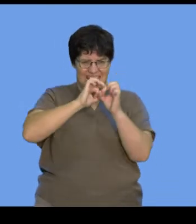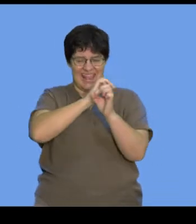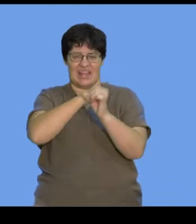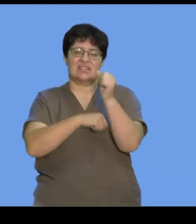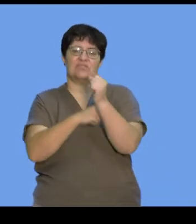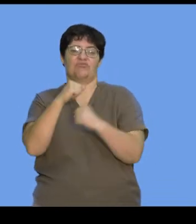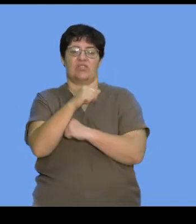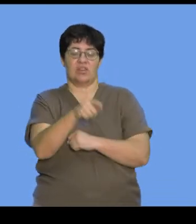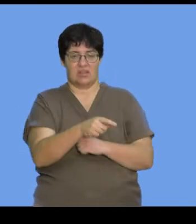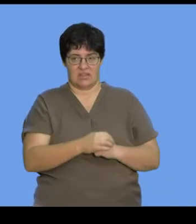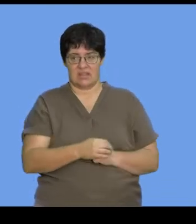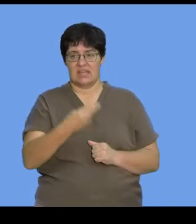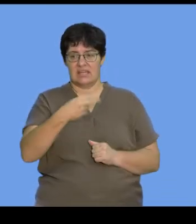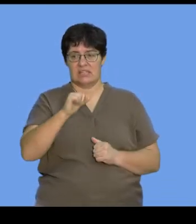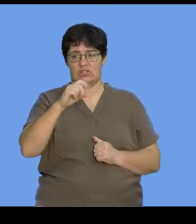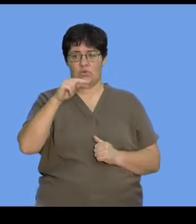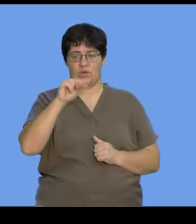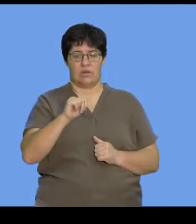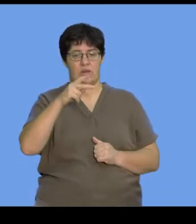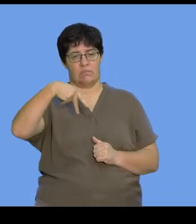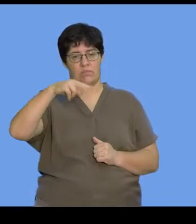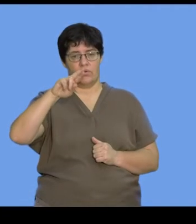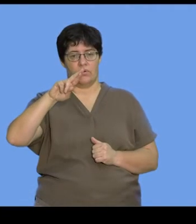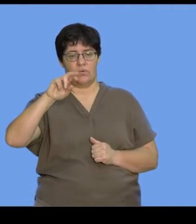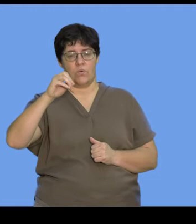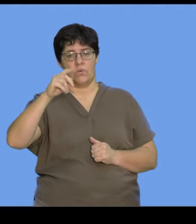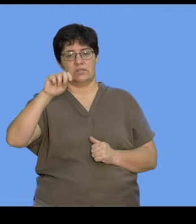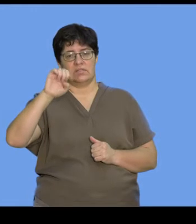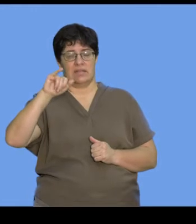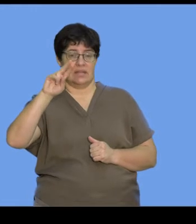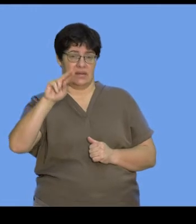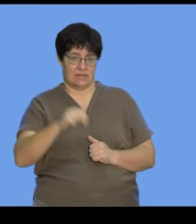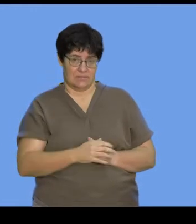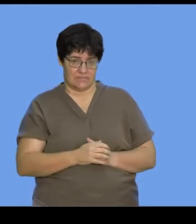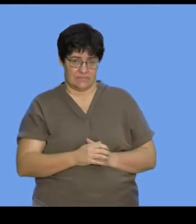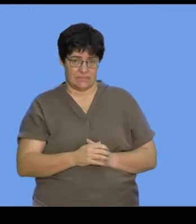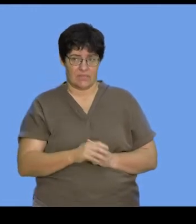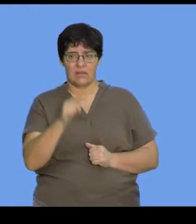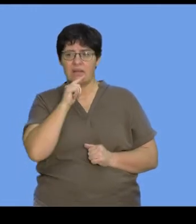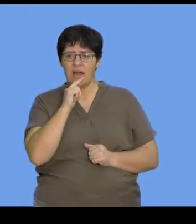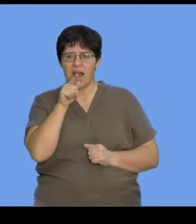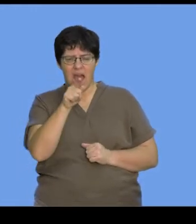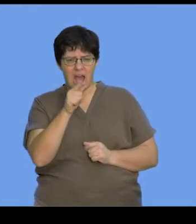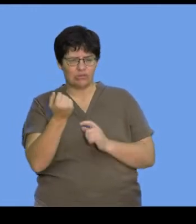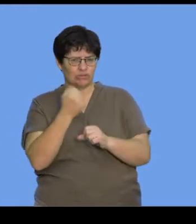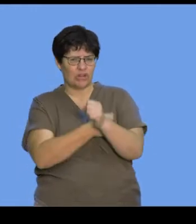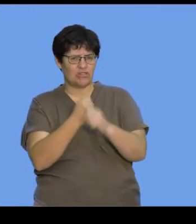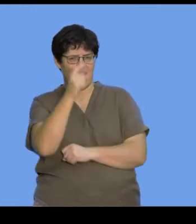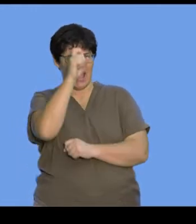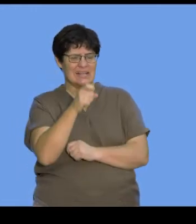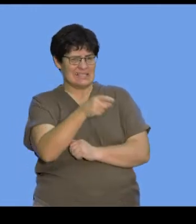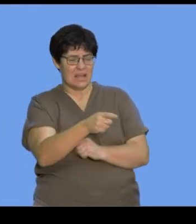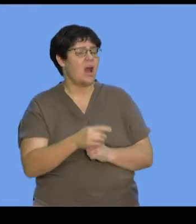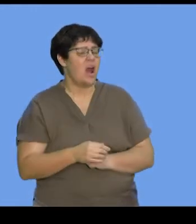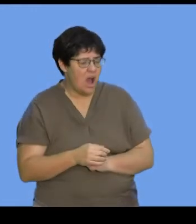support structures called histone proteins. And that specific X-shaped structure is again